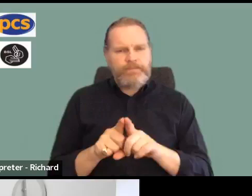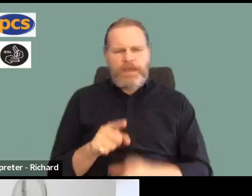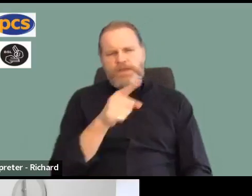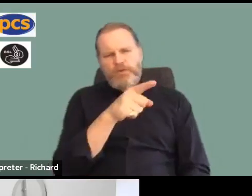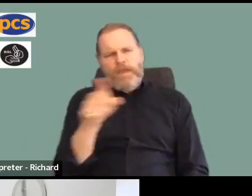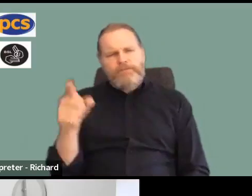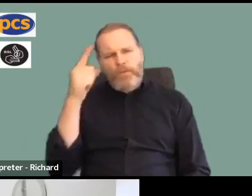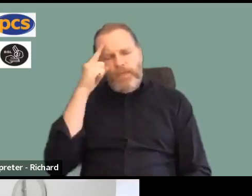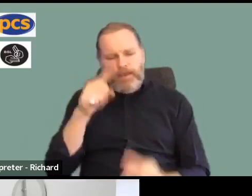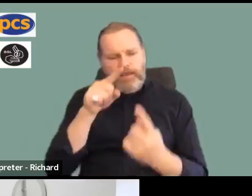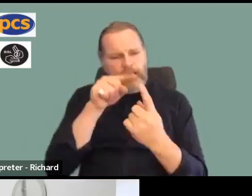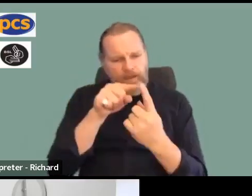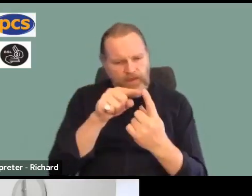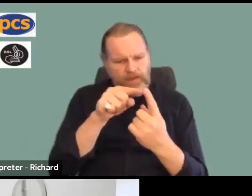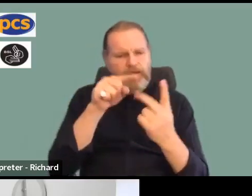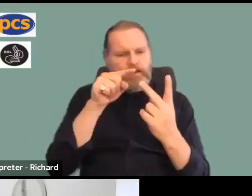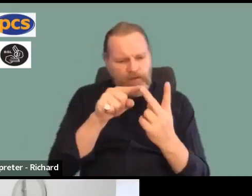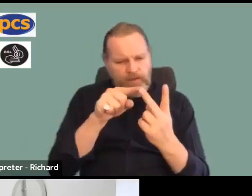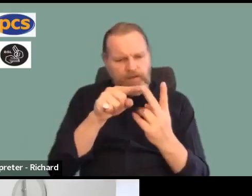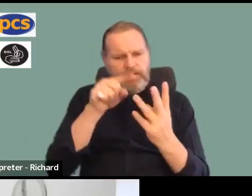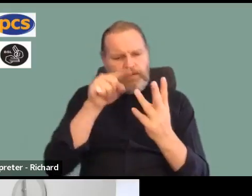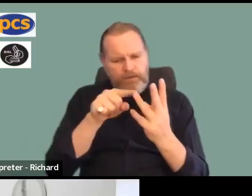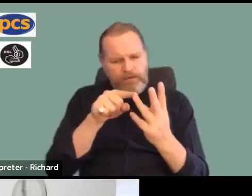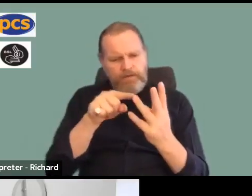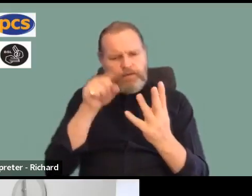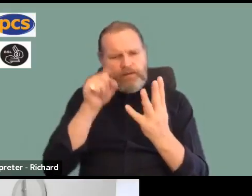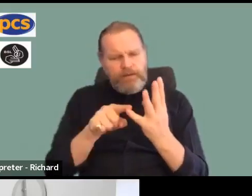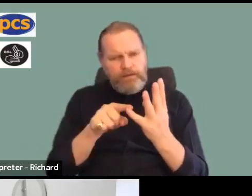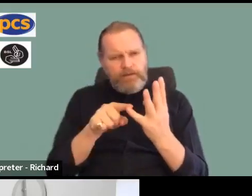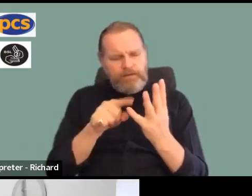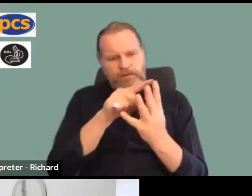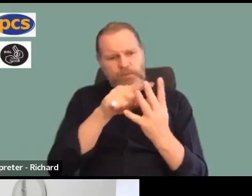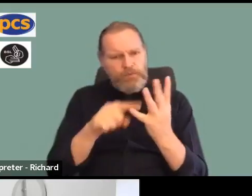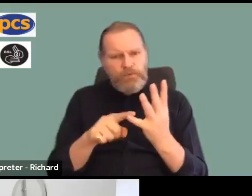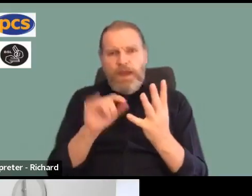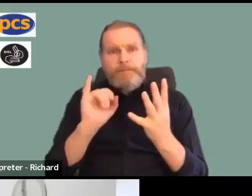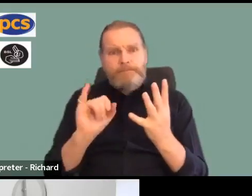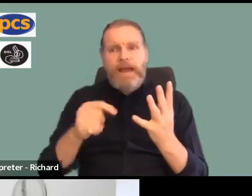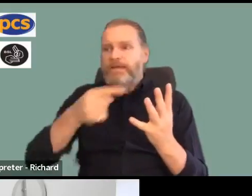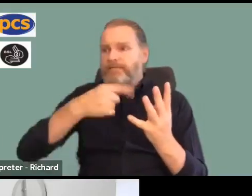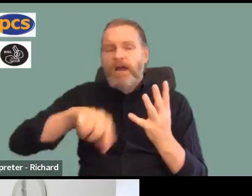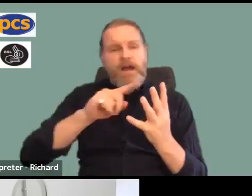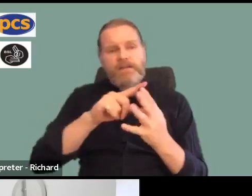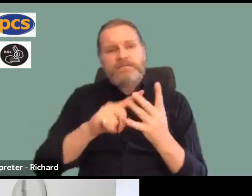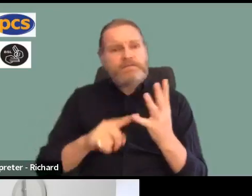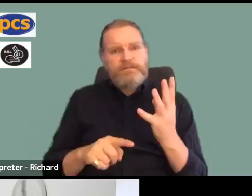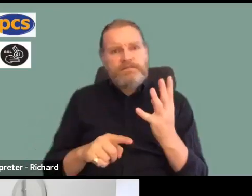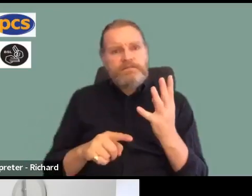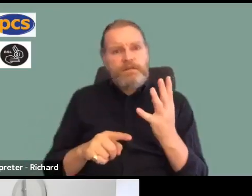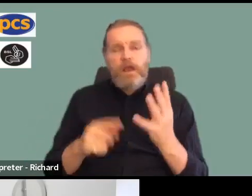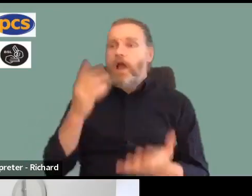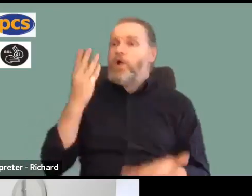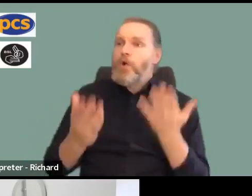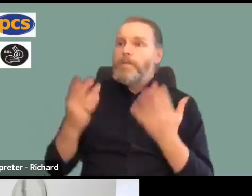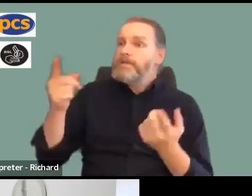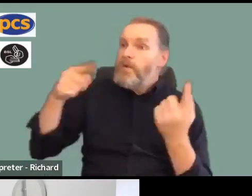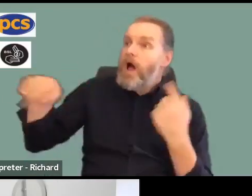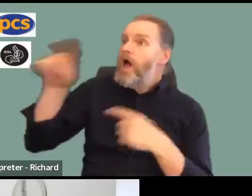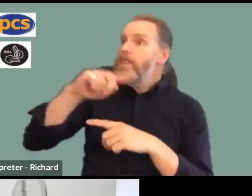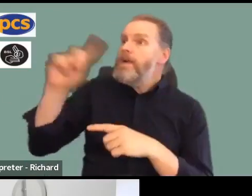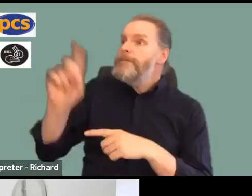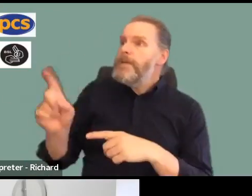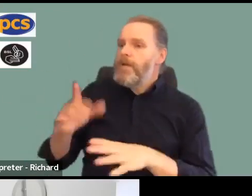four issues, there is no other worker in Britain and specifically in the public sector who faces what you face.